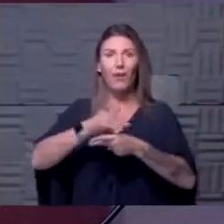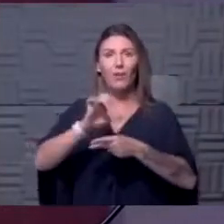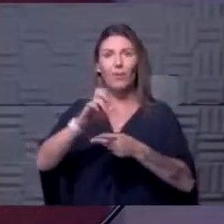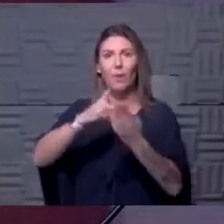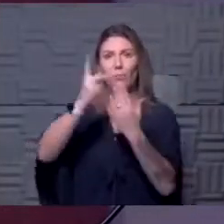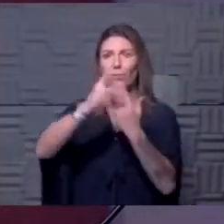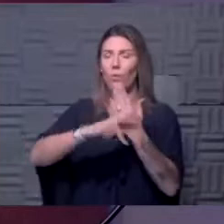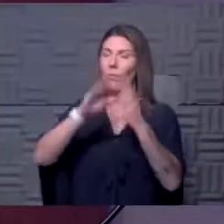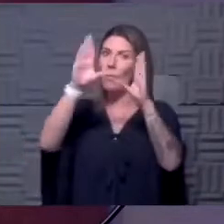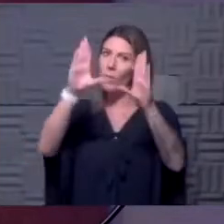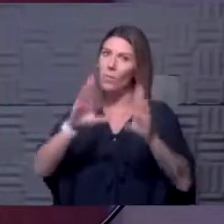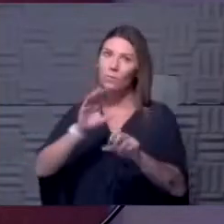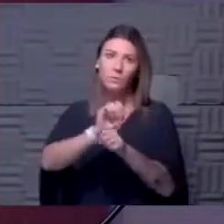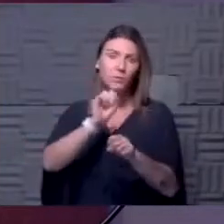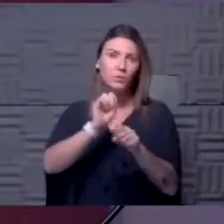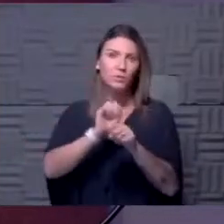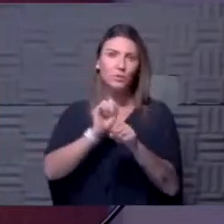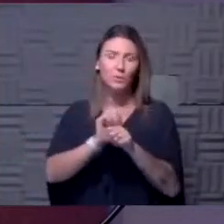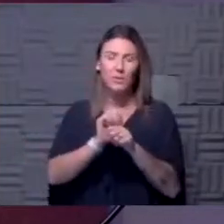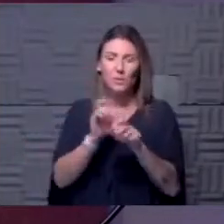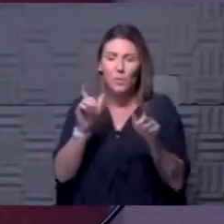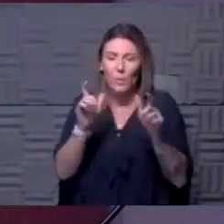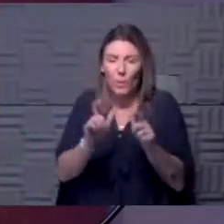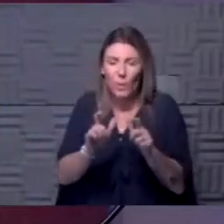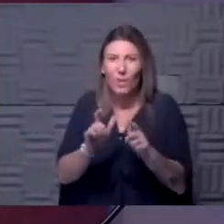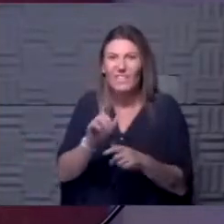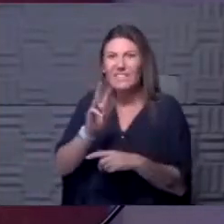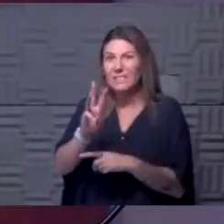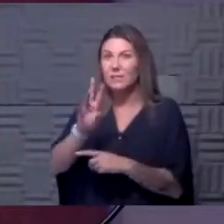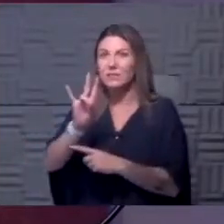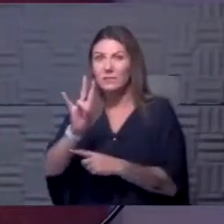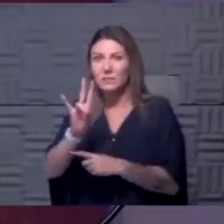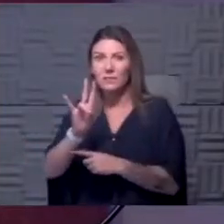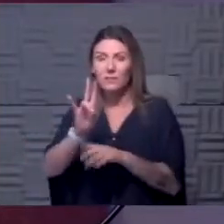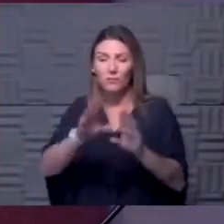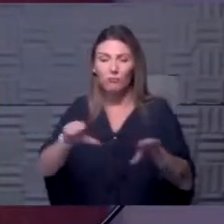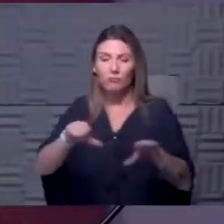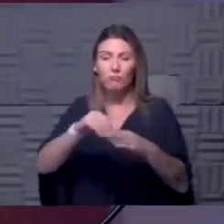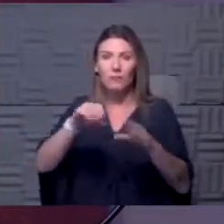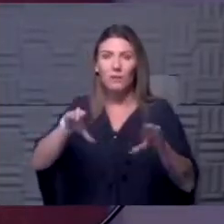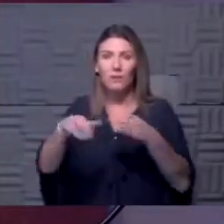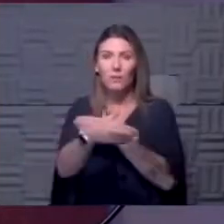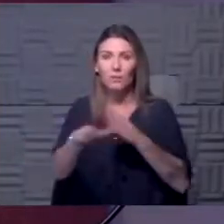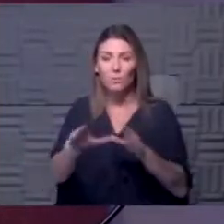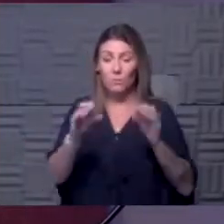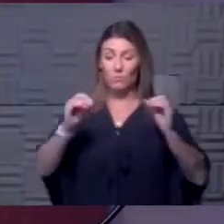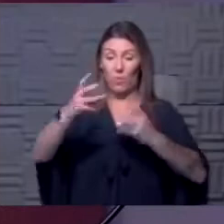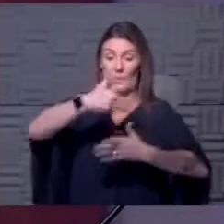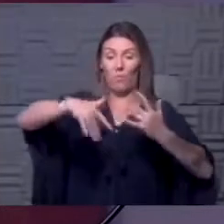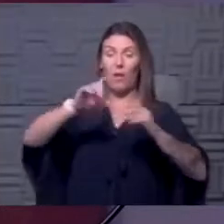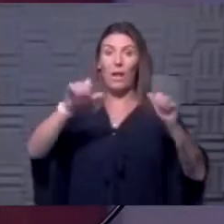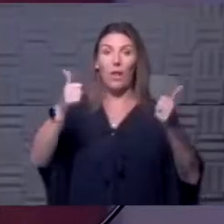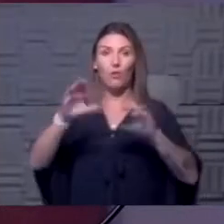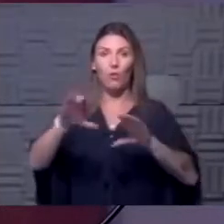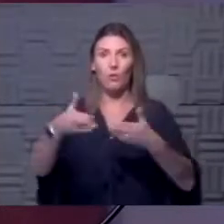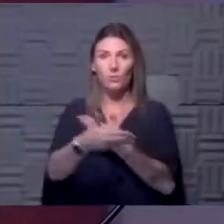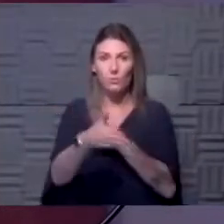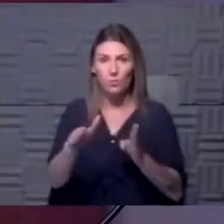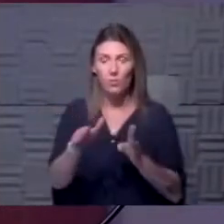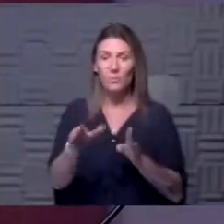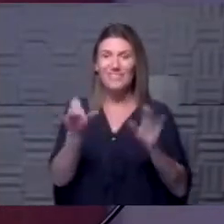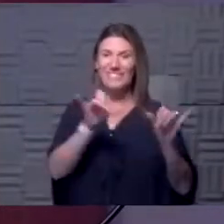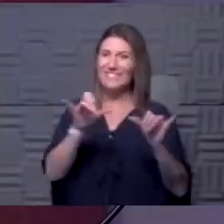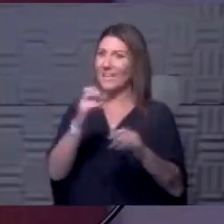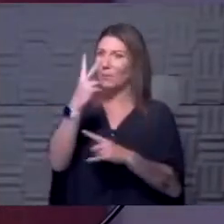excellent job of creating a very small six or seven children in a classroom, no interaction with other classrooms, the same